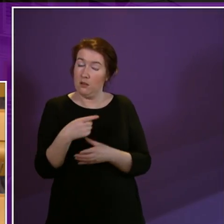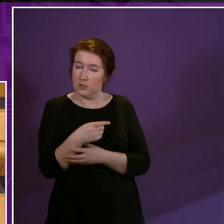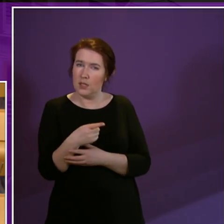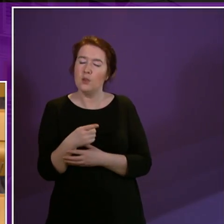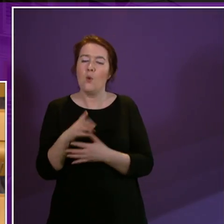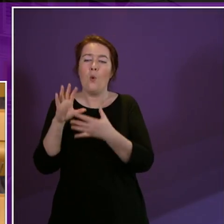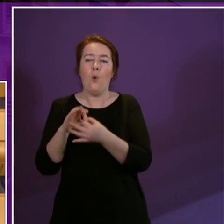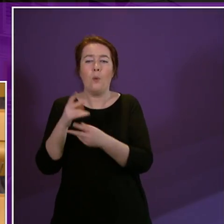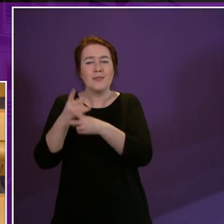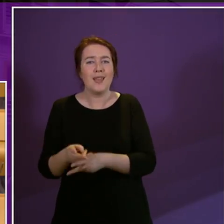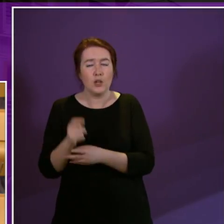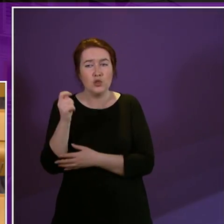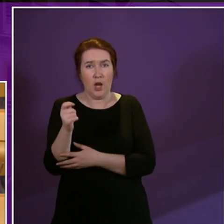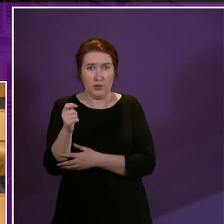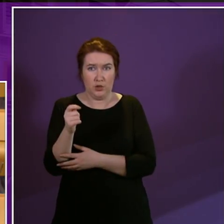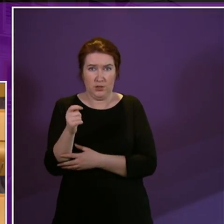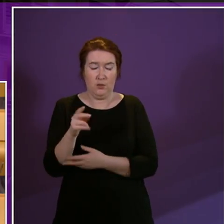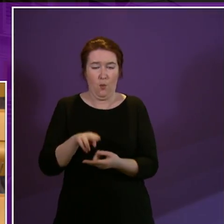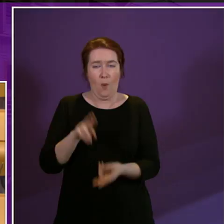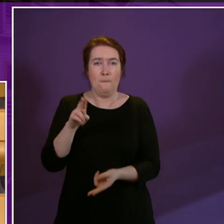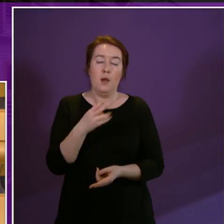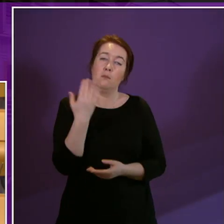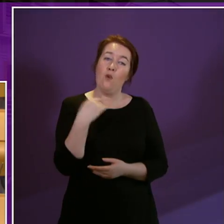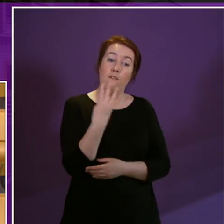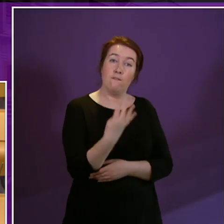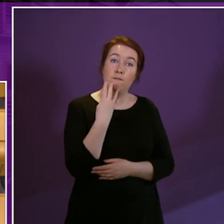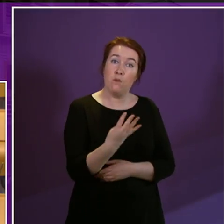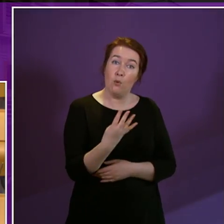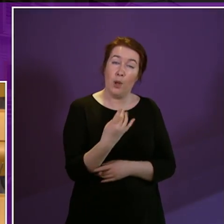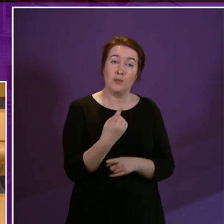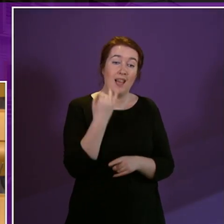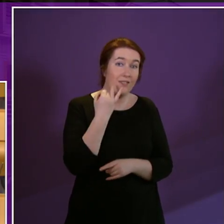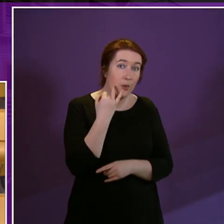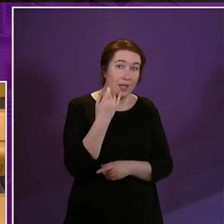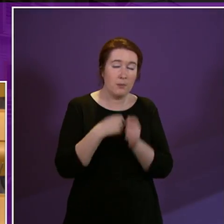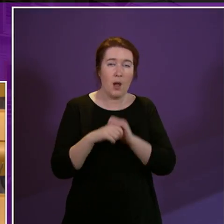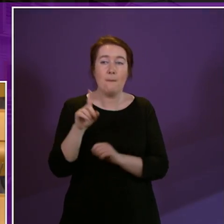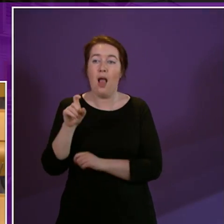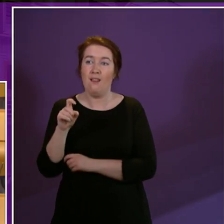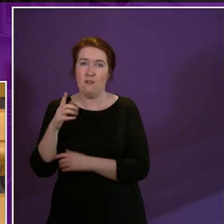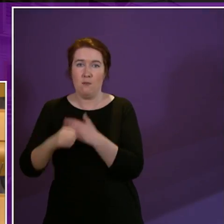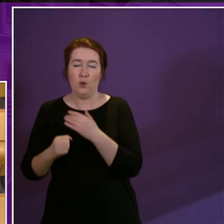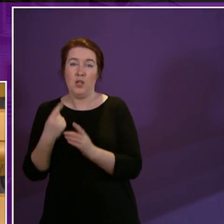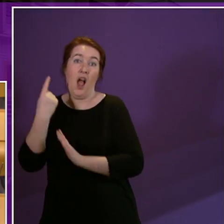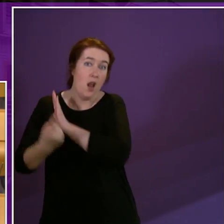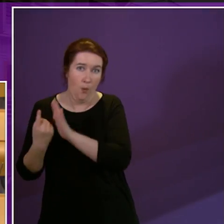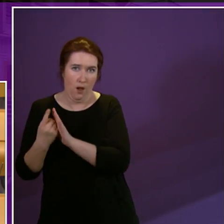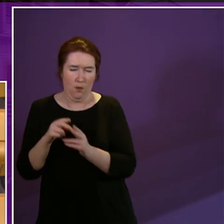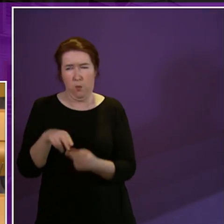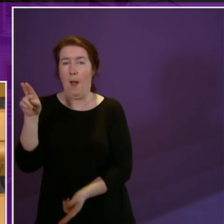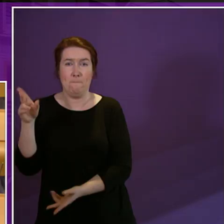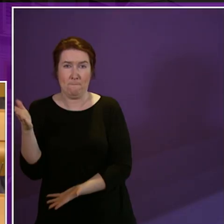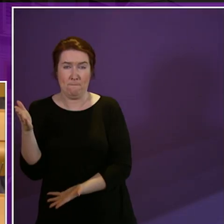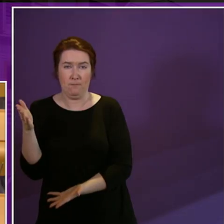home care charges and put them up for £4 a week to £11 an hour. When the next administration came in which was with